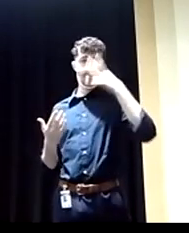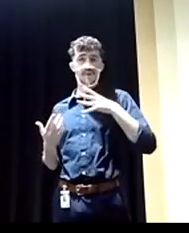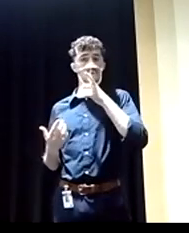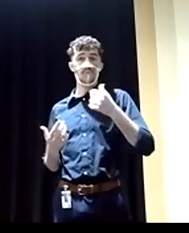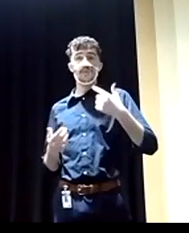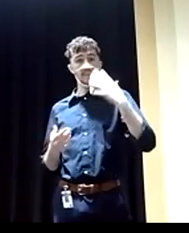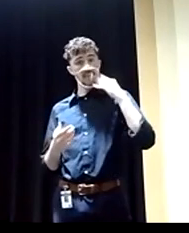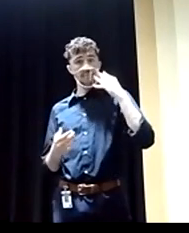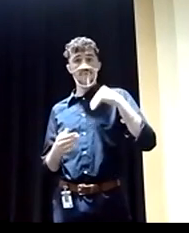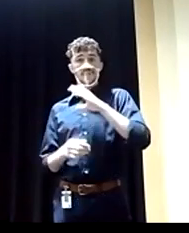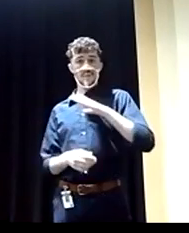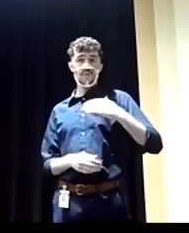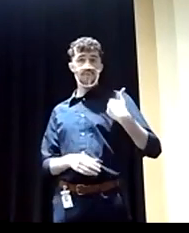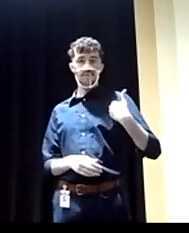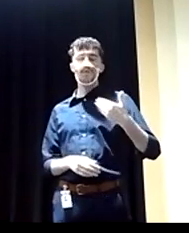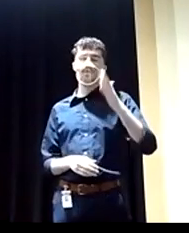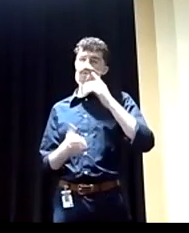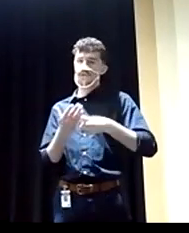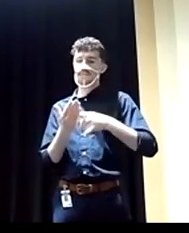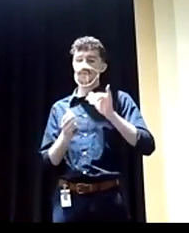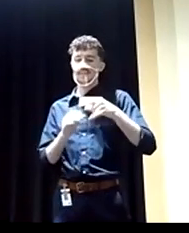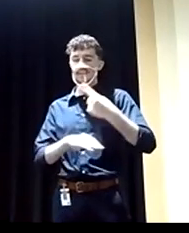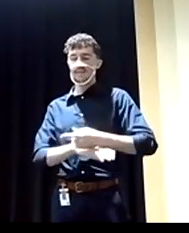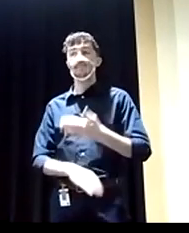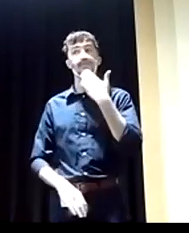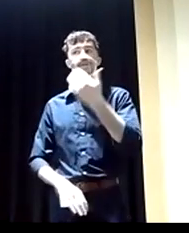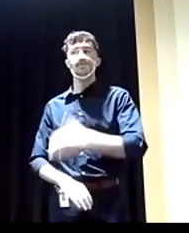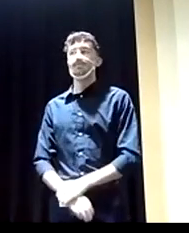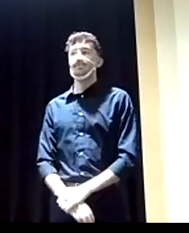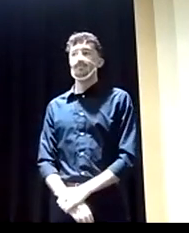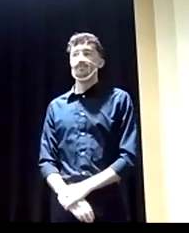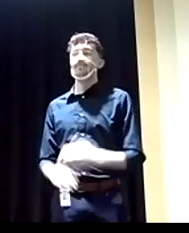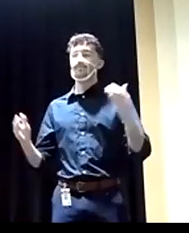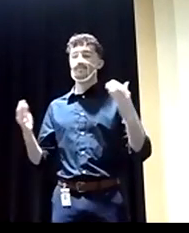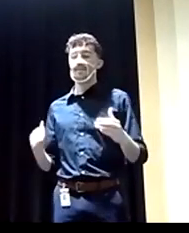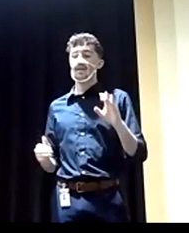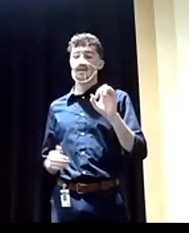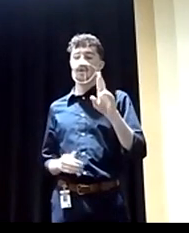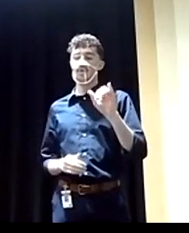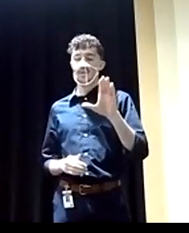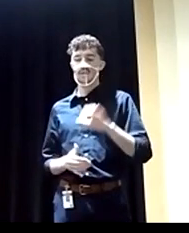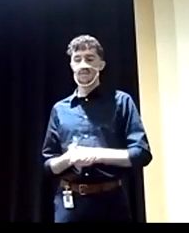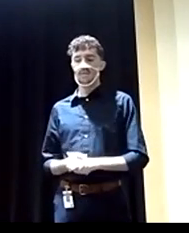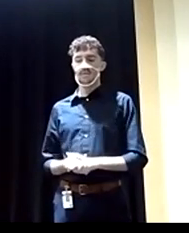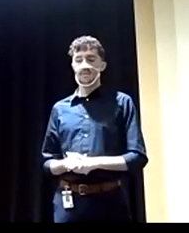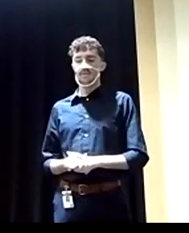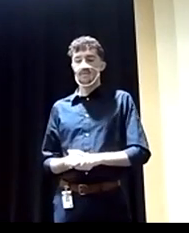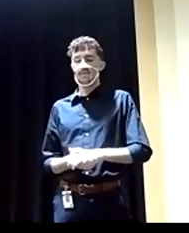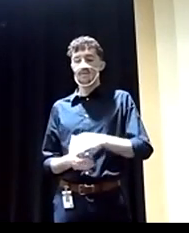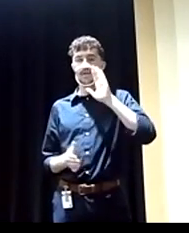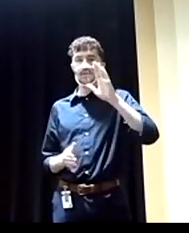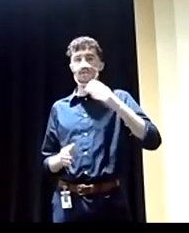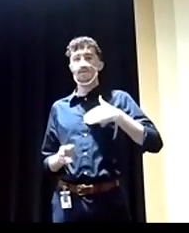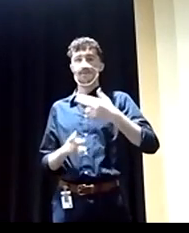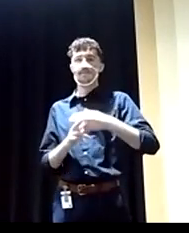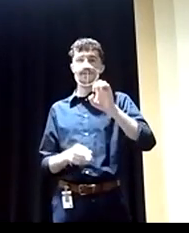will be helpful and I'm looking forward to talking about that today. Thank you. Thank you, Congressman. Mr. Eric Gerhart. Hello. My